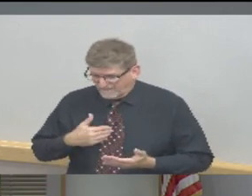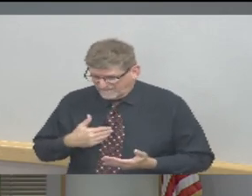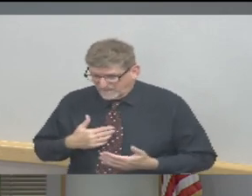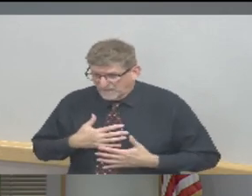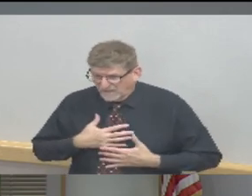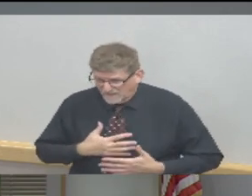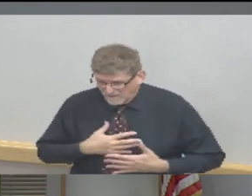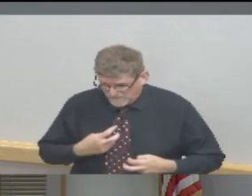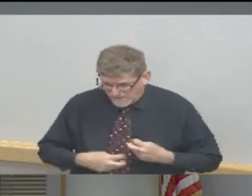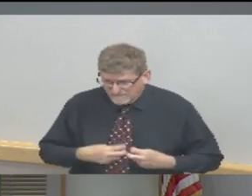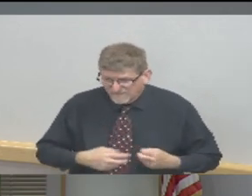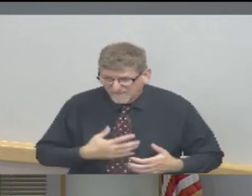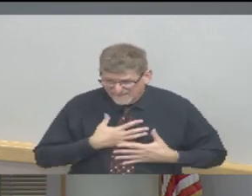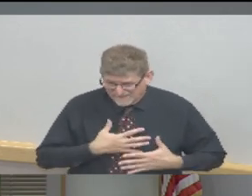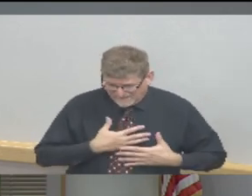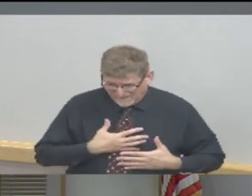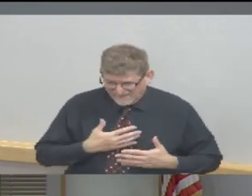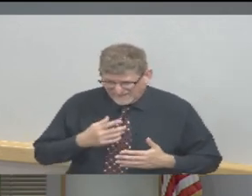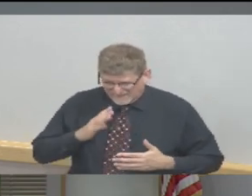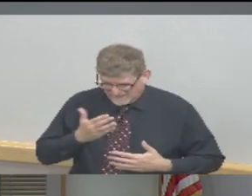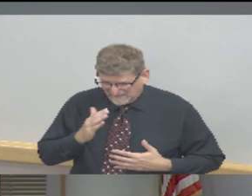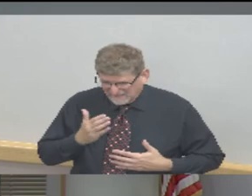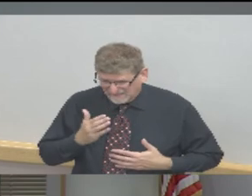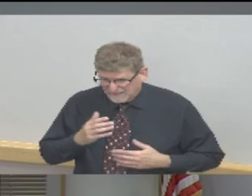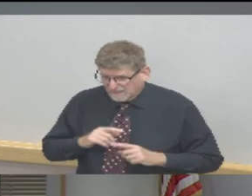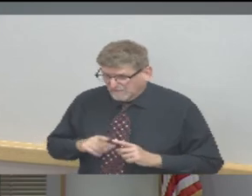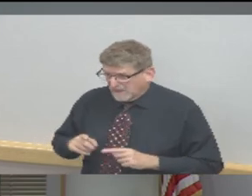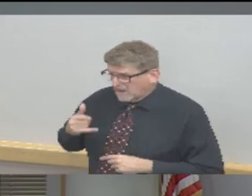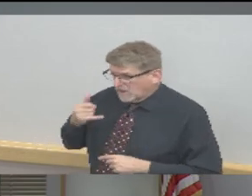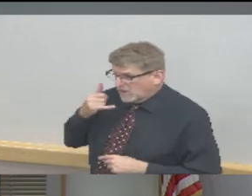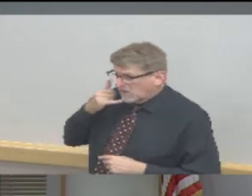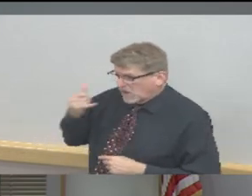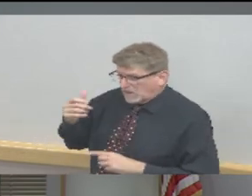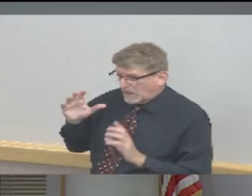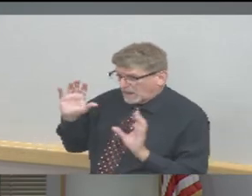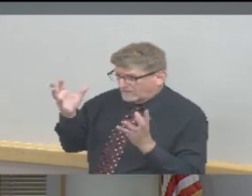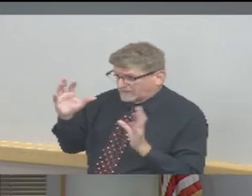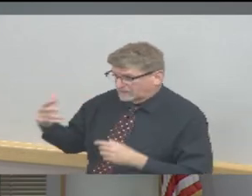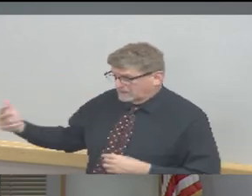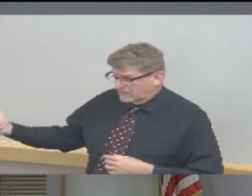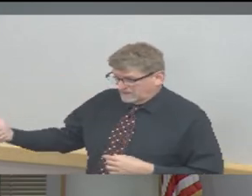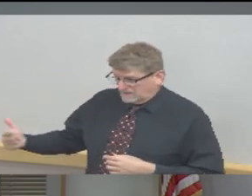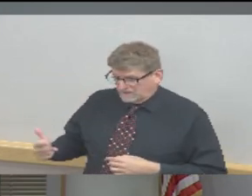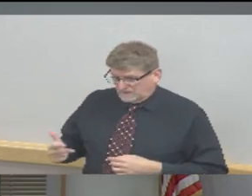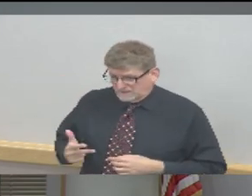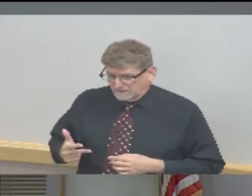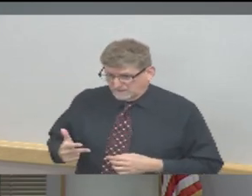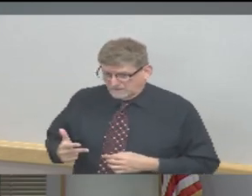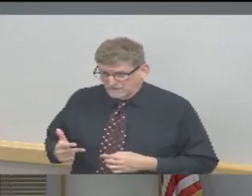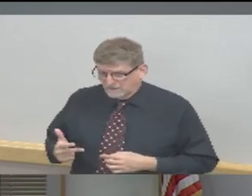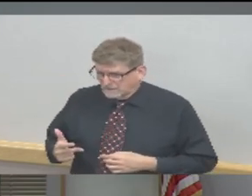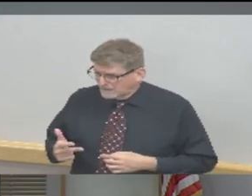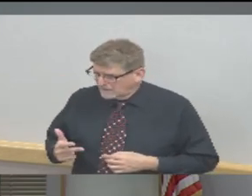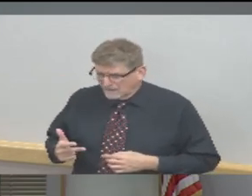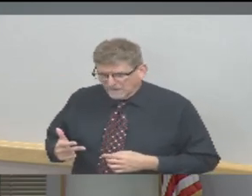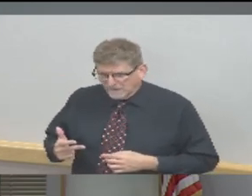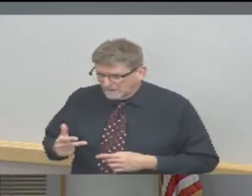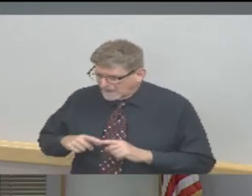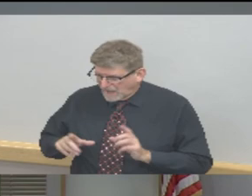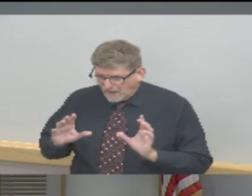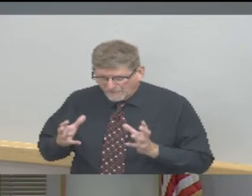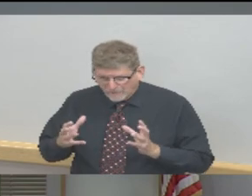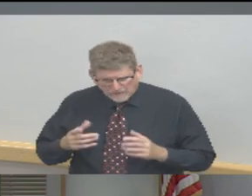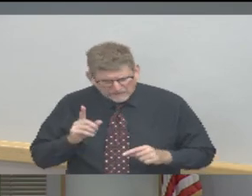for their children. What would you suggest those families do? Is there an organization that could help those